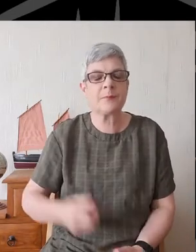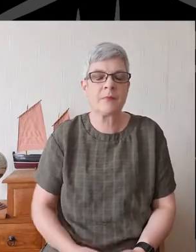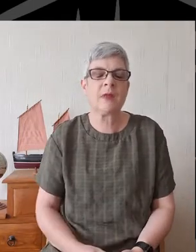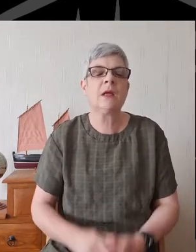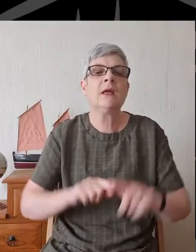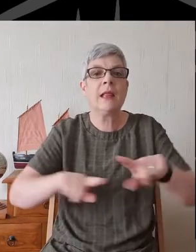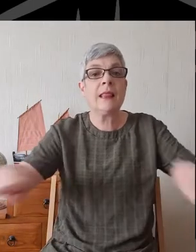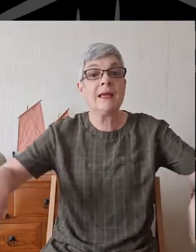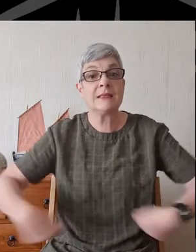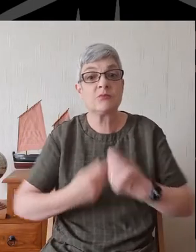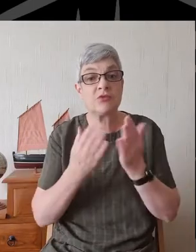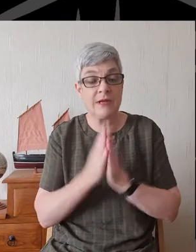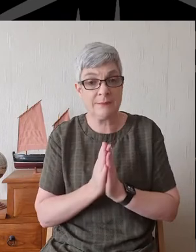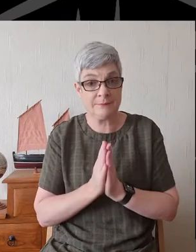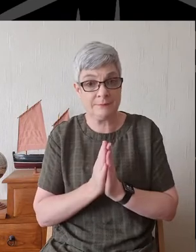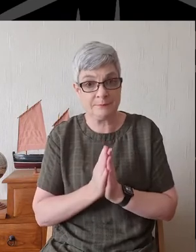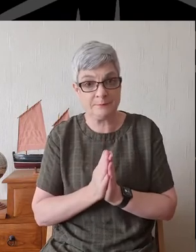Let us pray.